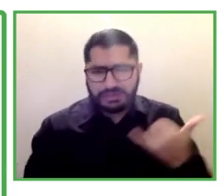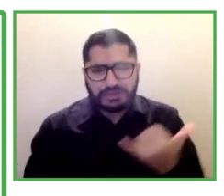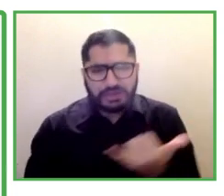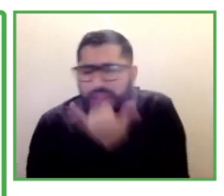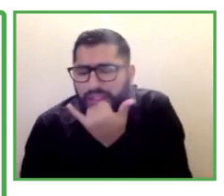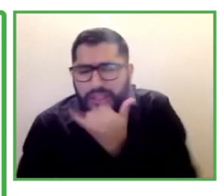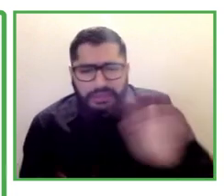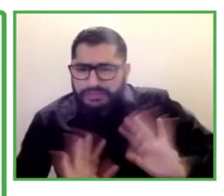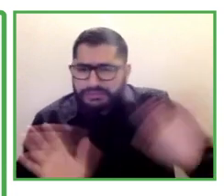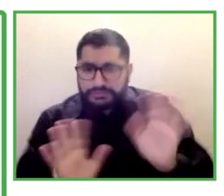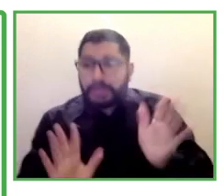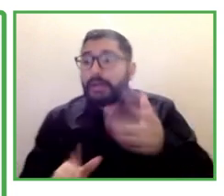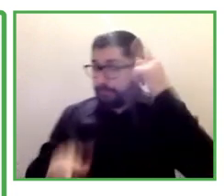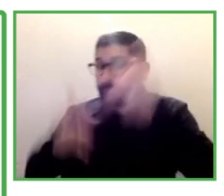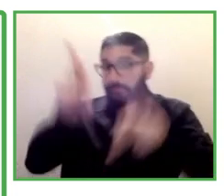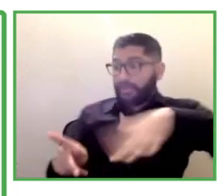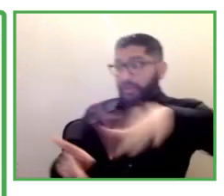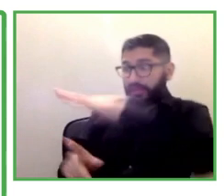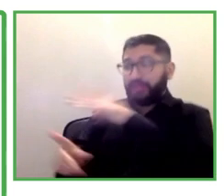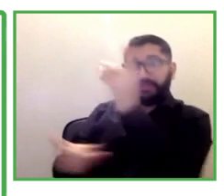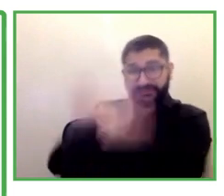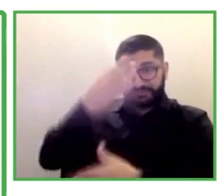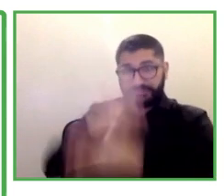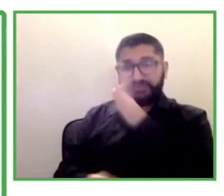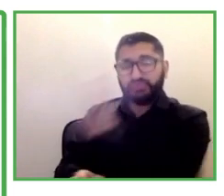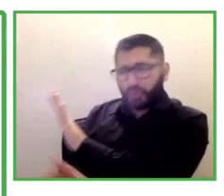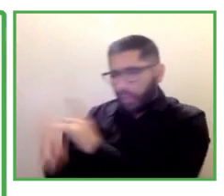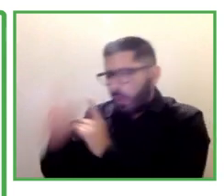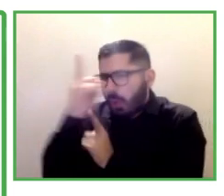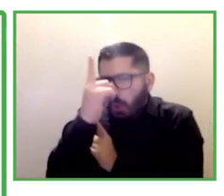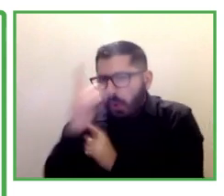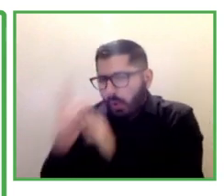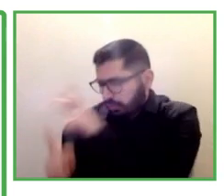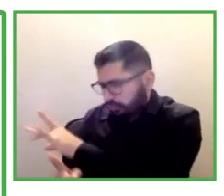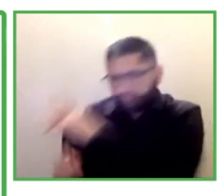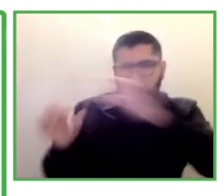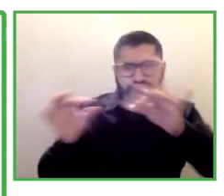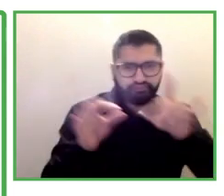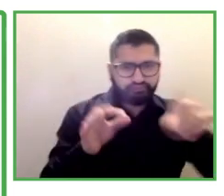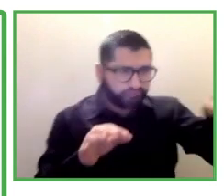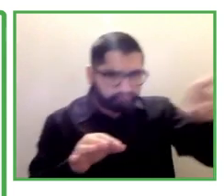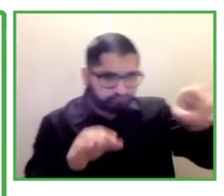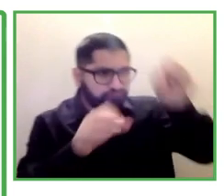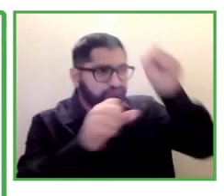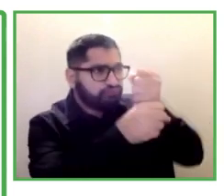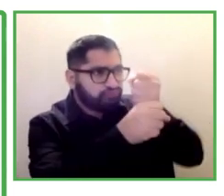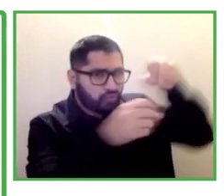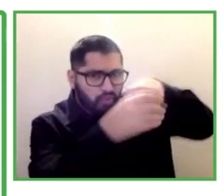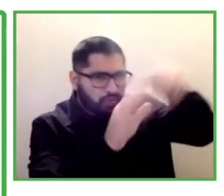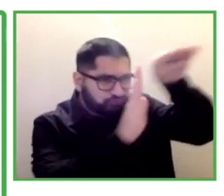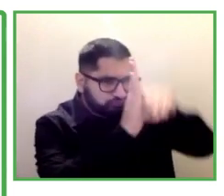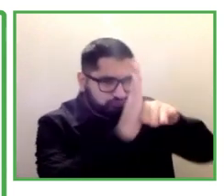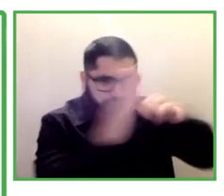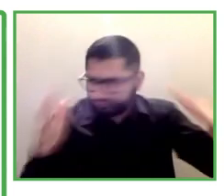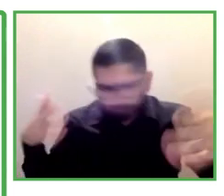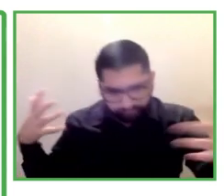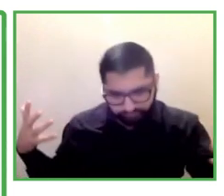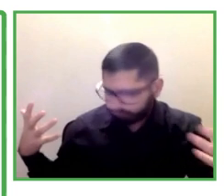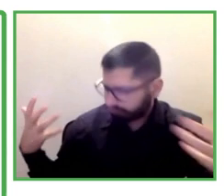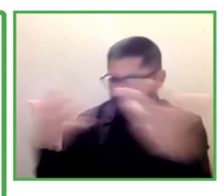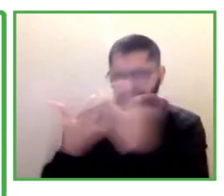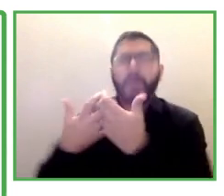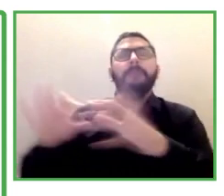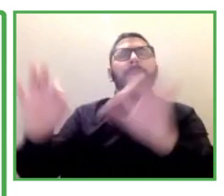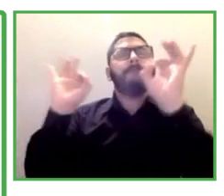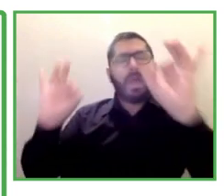we have hands-on coaches so as long as our employer is open-minded to having a coach come in our goal